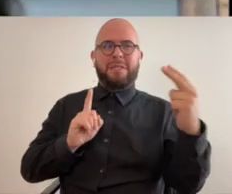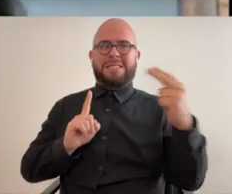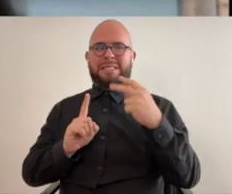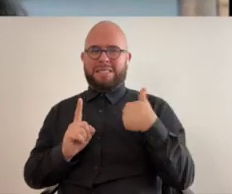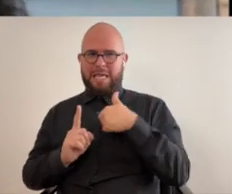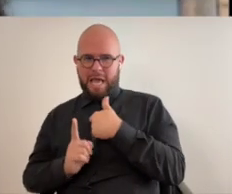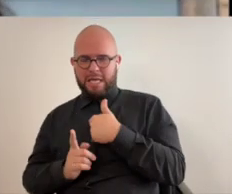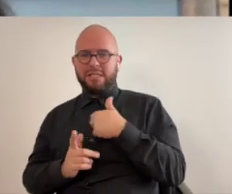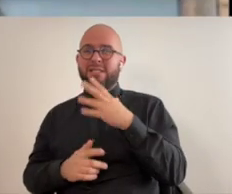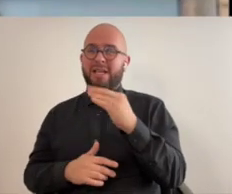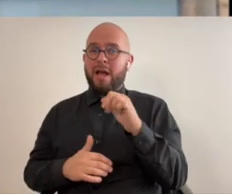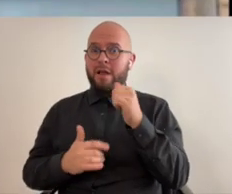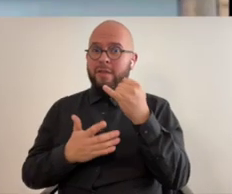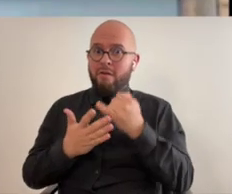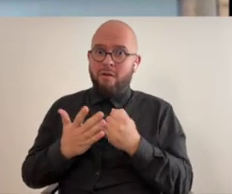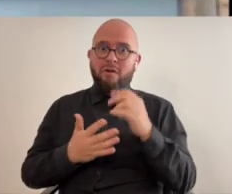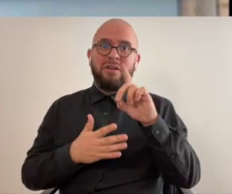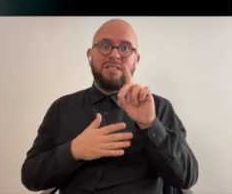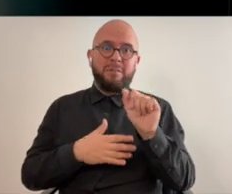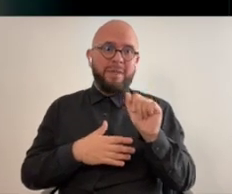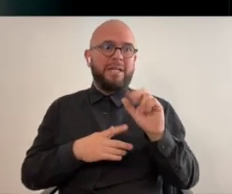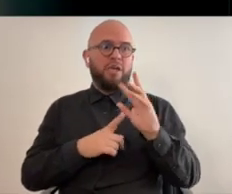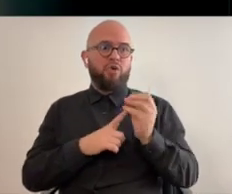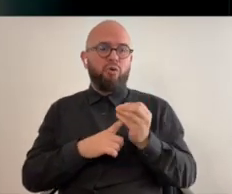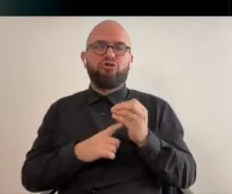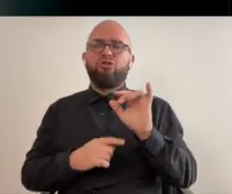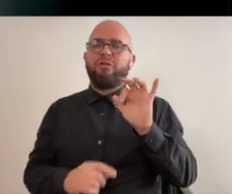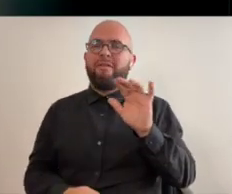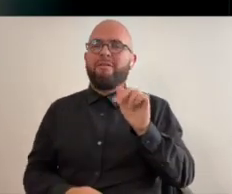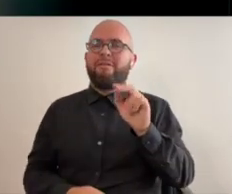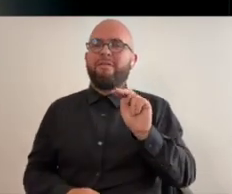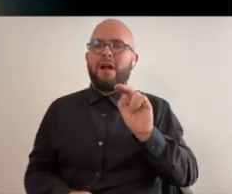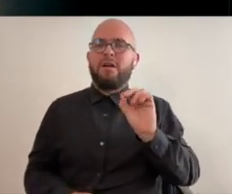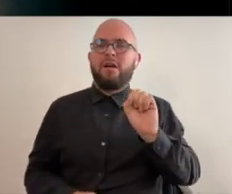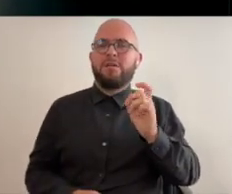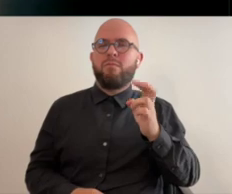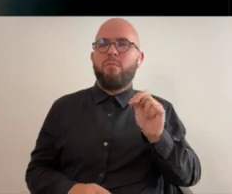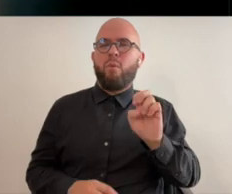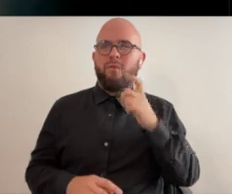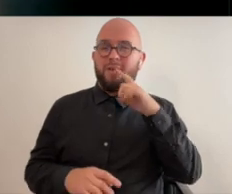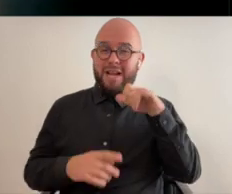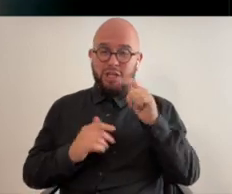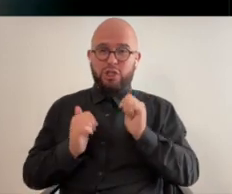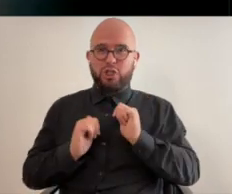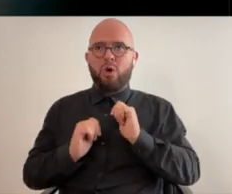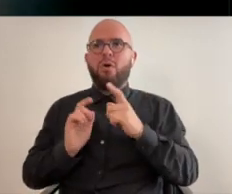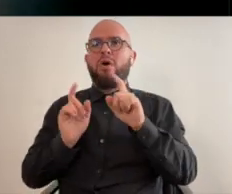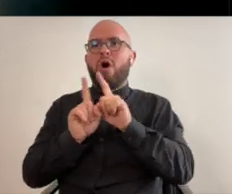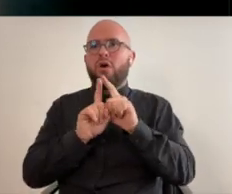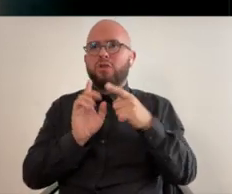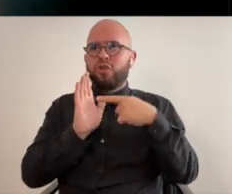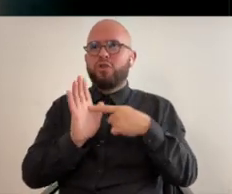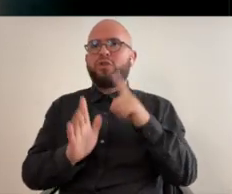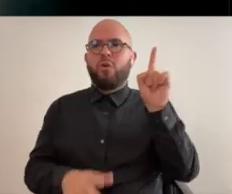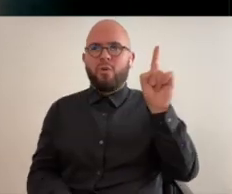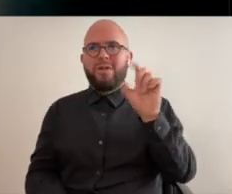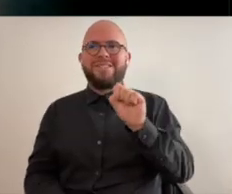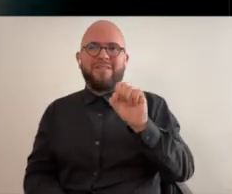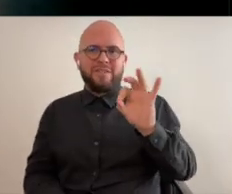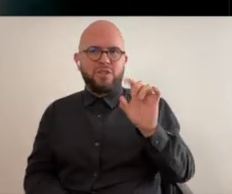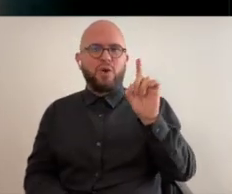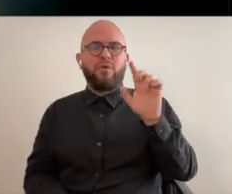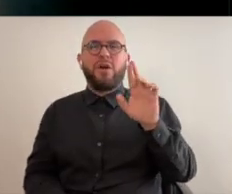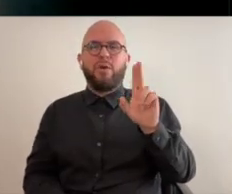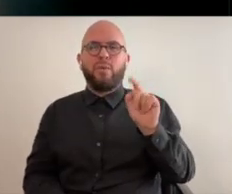be and then i was able to be in um the art of disability culture the fran osborne version of that show also showed